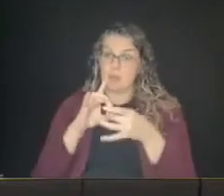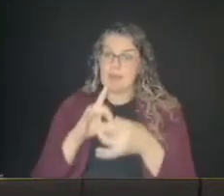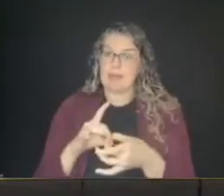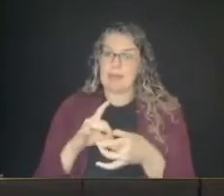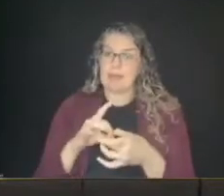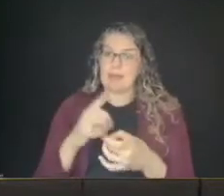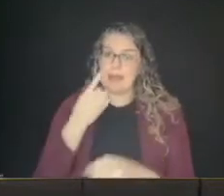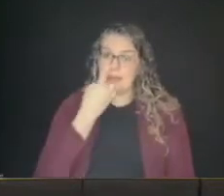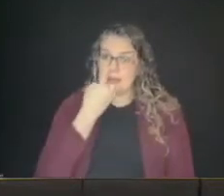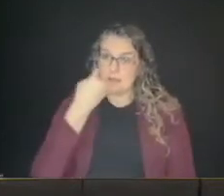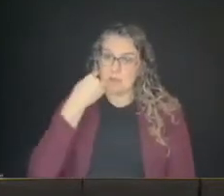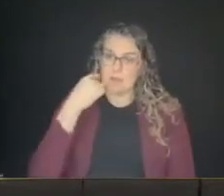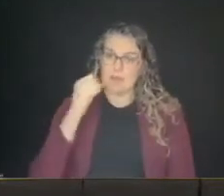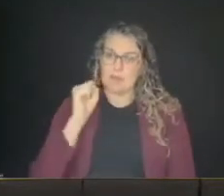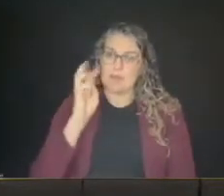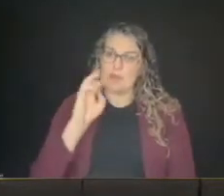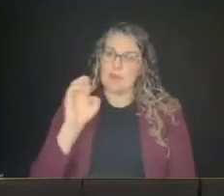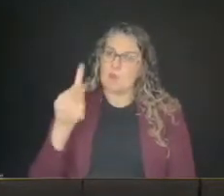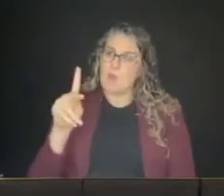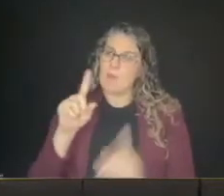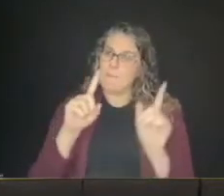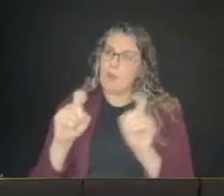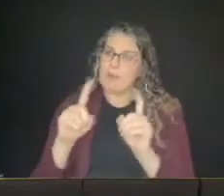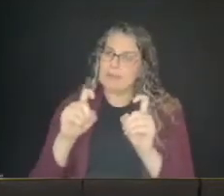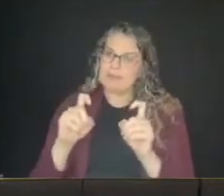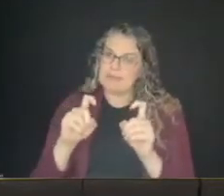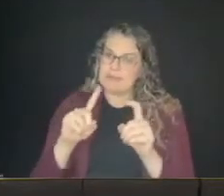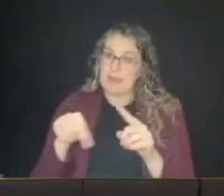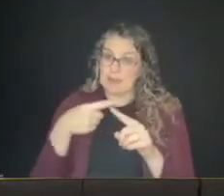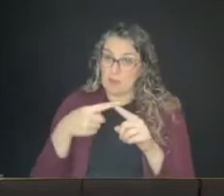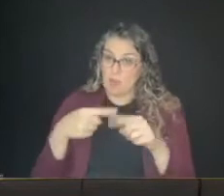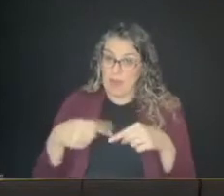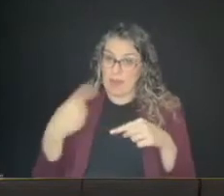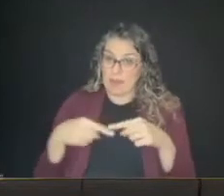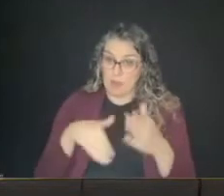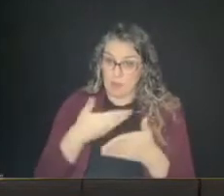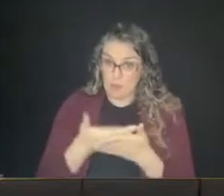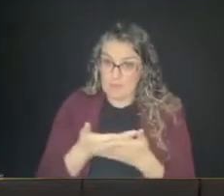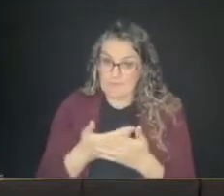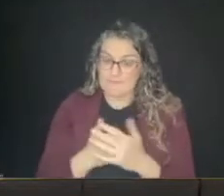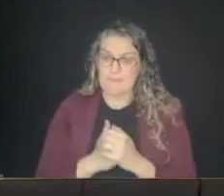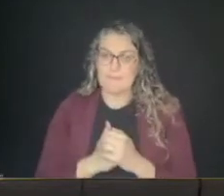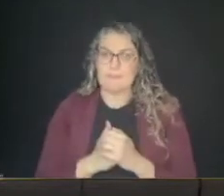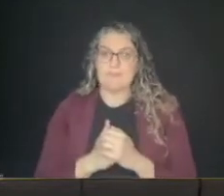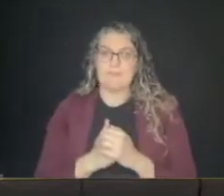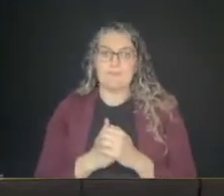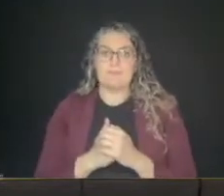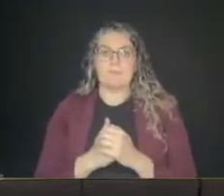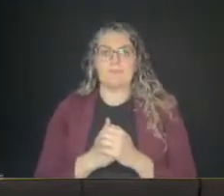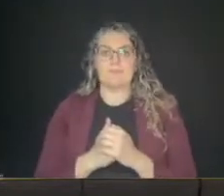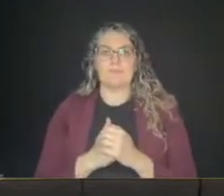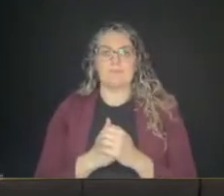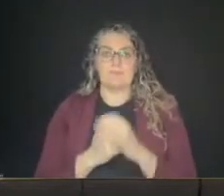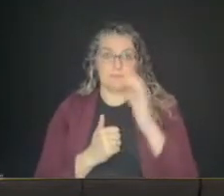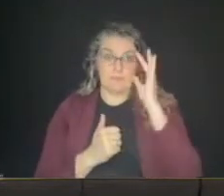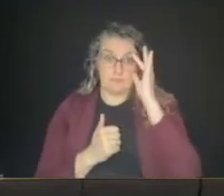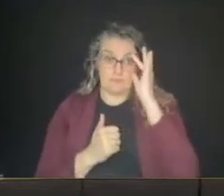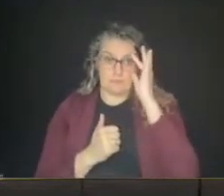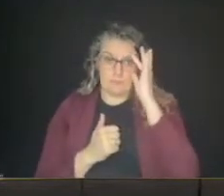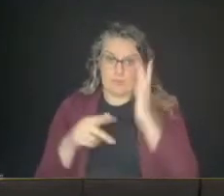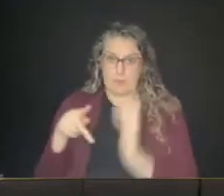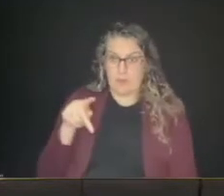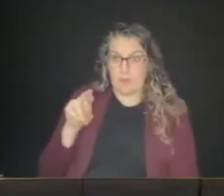that may happen at the points of entry and some of us and and I'm so the premier